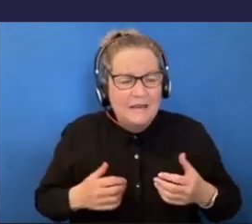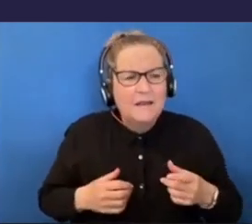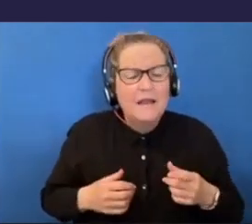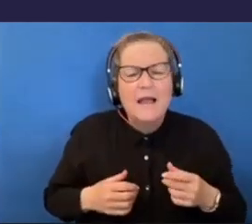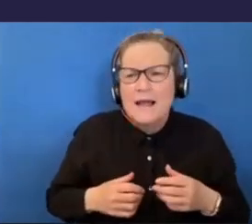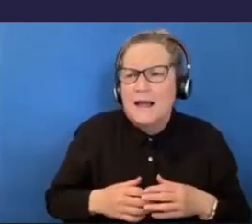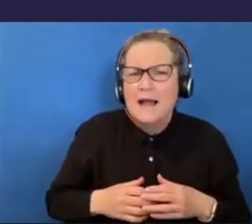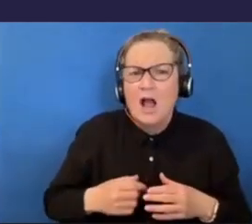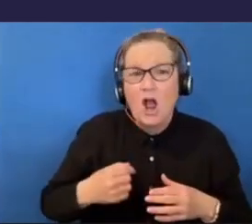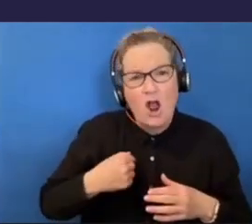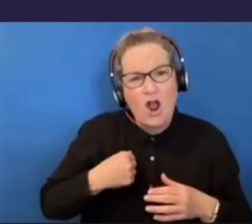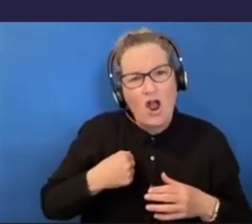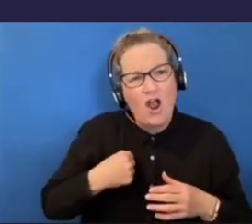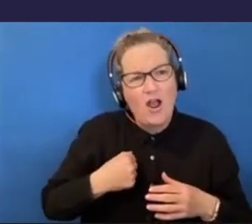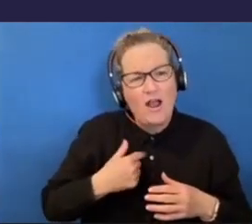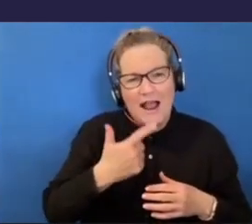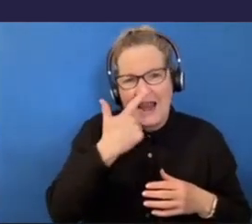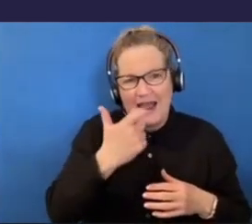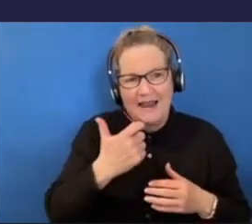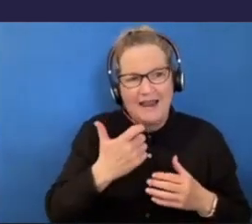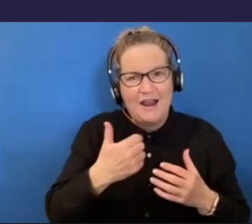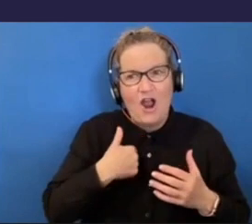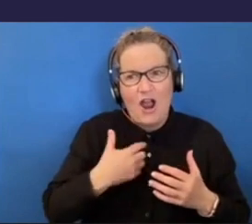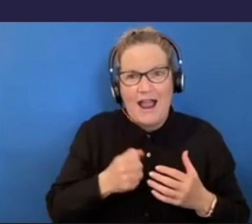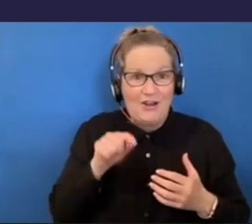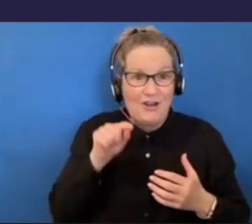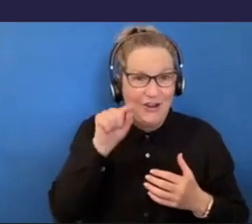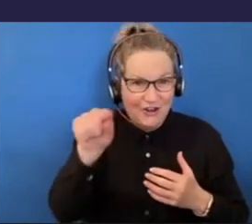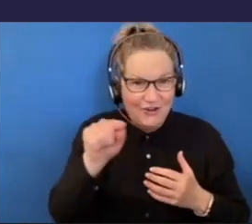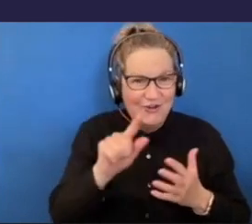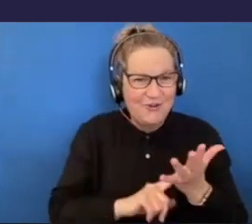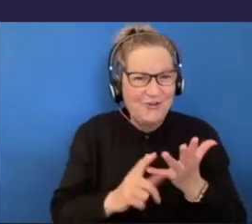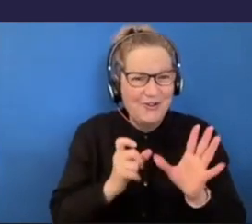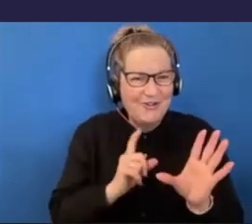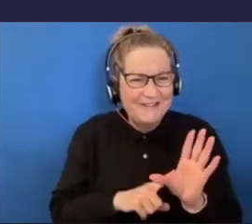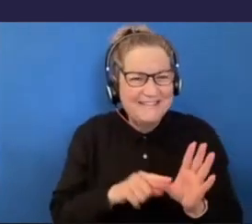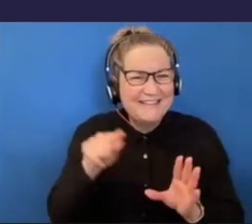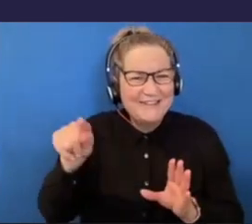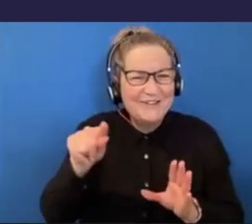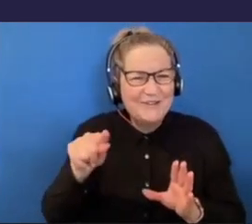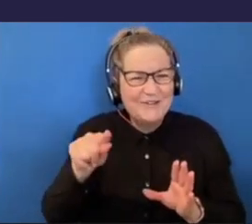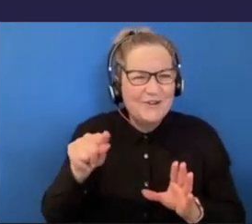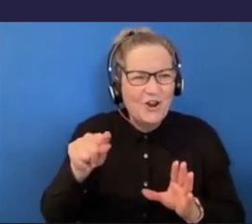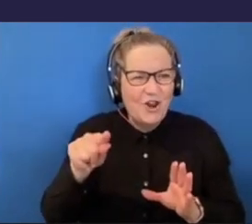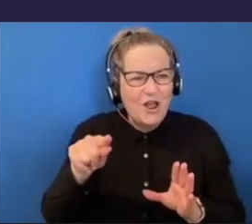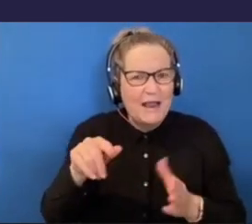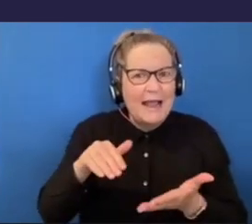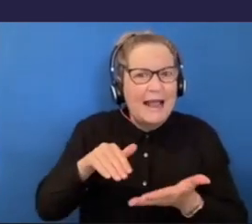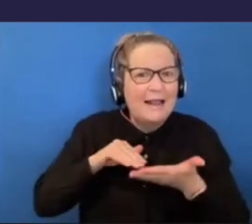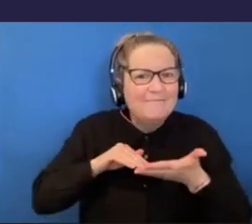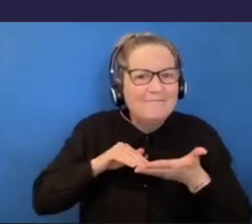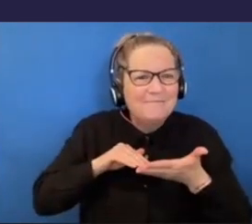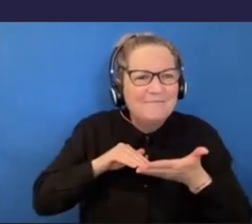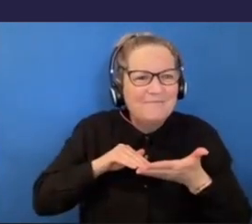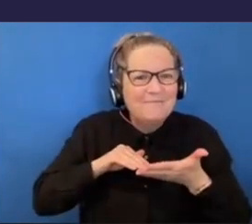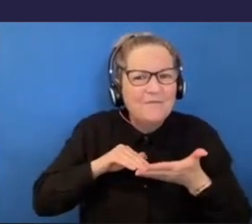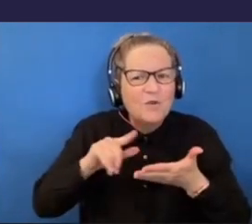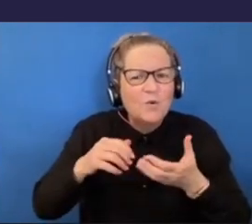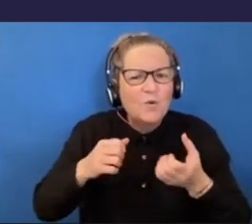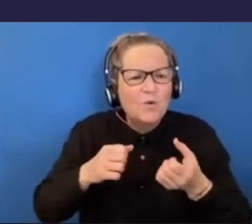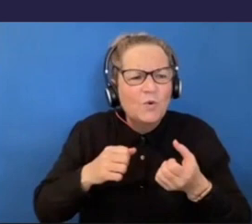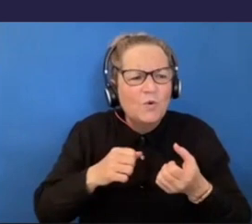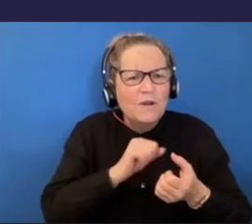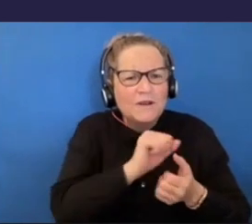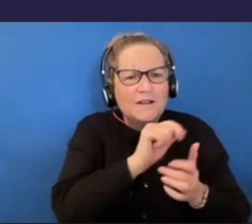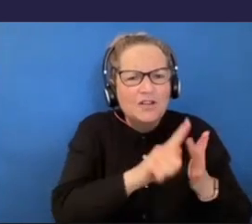I was really lucky because I had you as, um, I guess kind of like the middleman between being Jake's support worker and Jake's friend